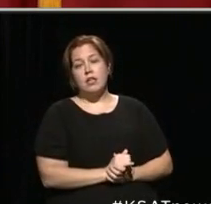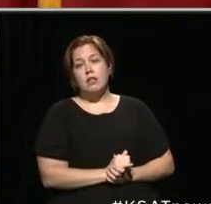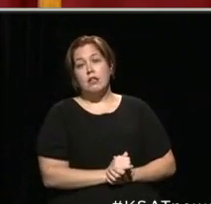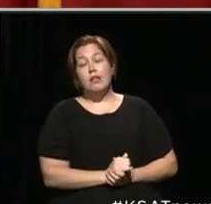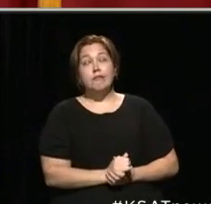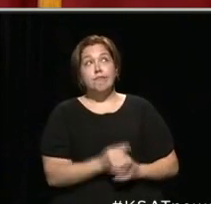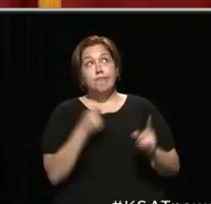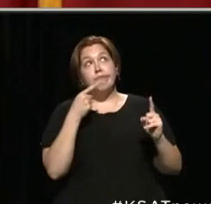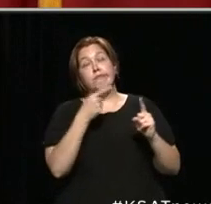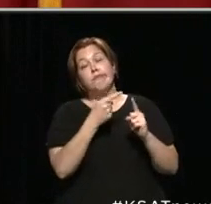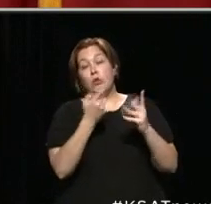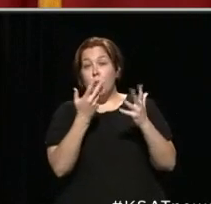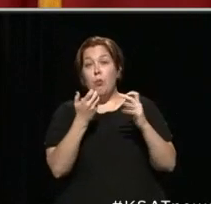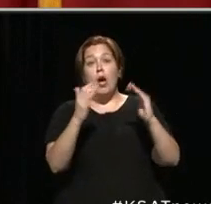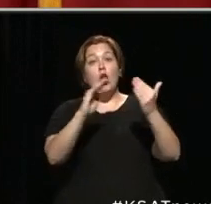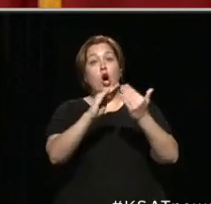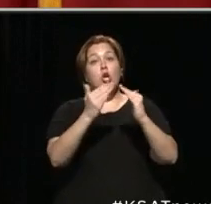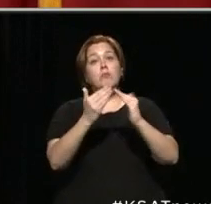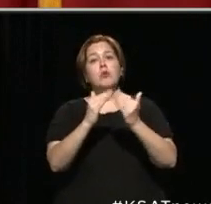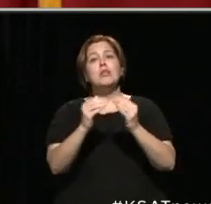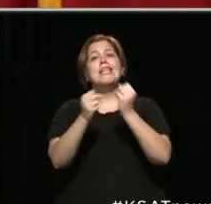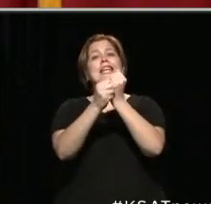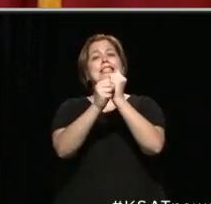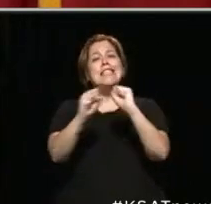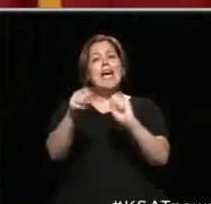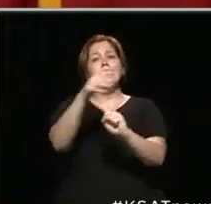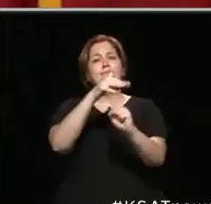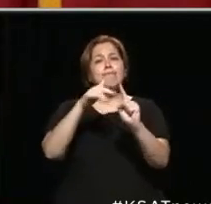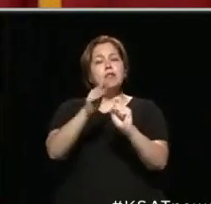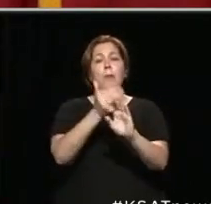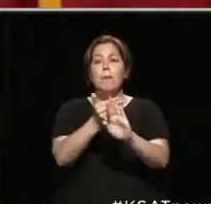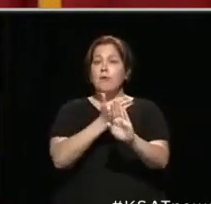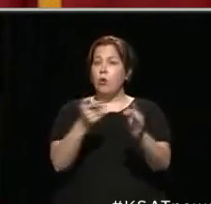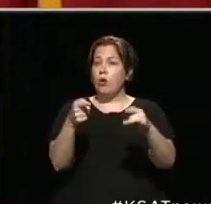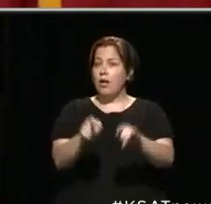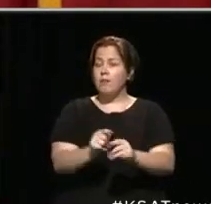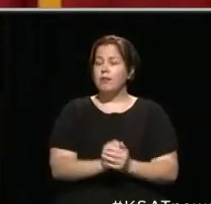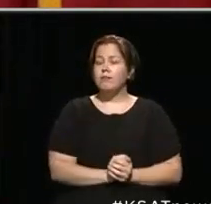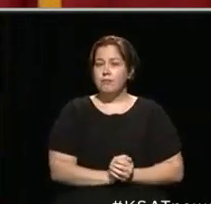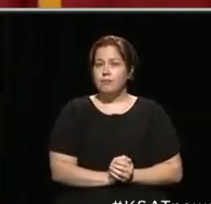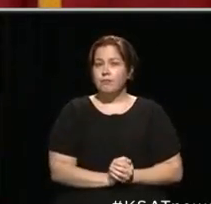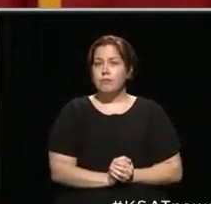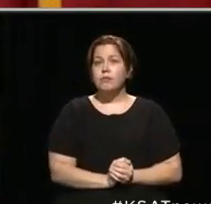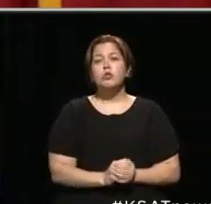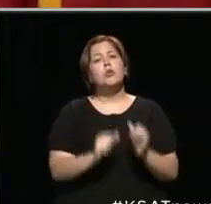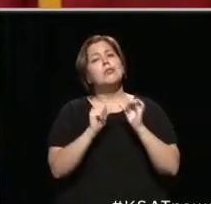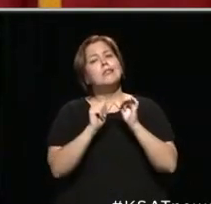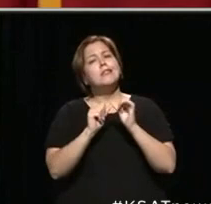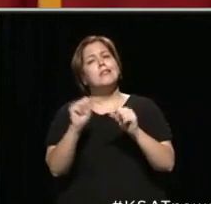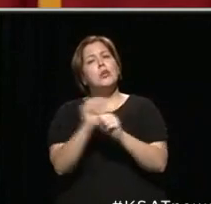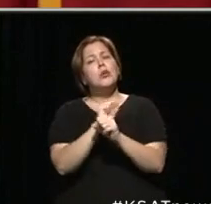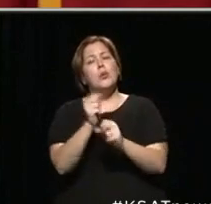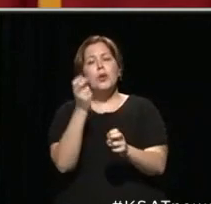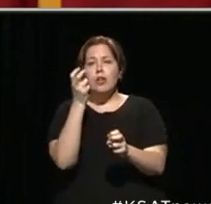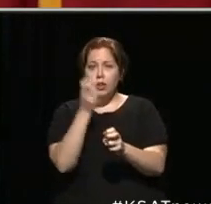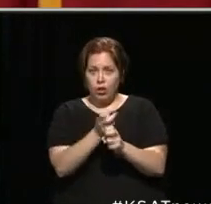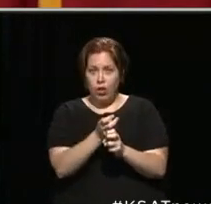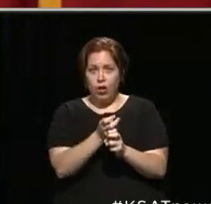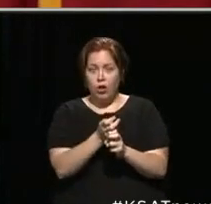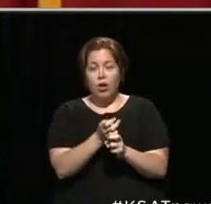we want to have our community in a very safe condition before we do that. So, let's keep up the hard work, and